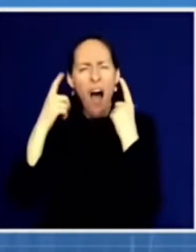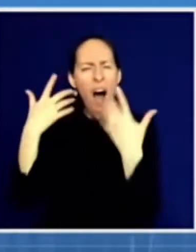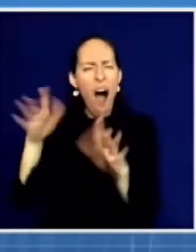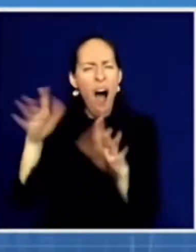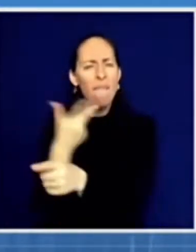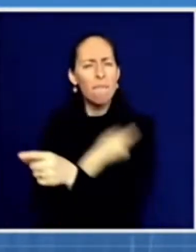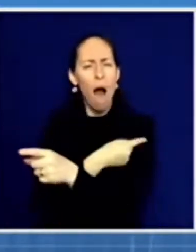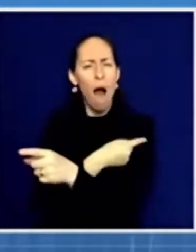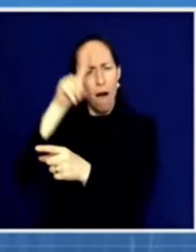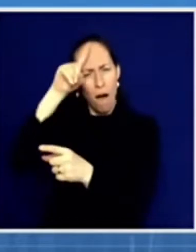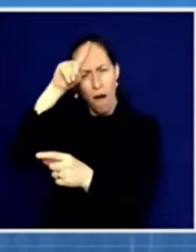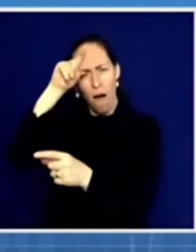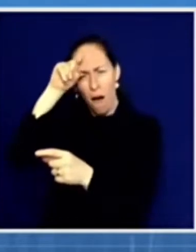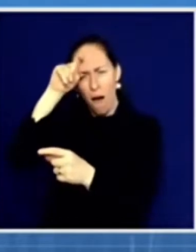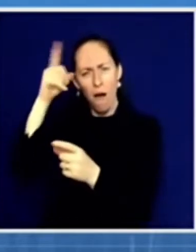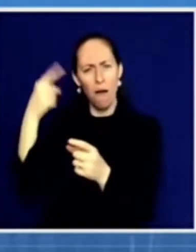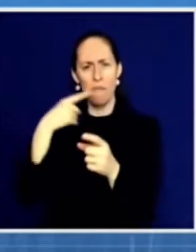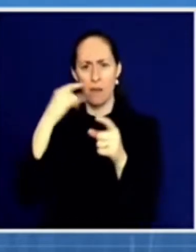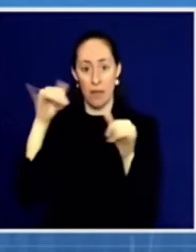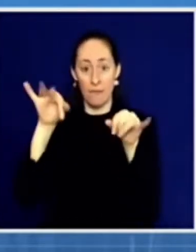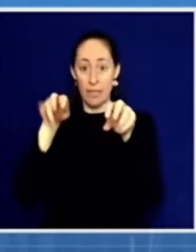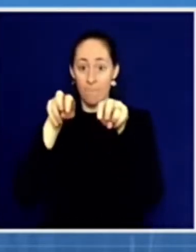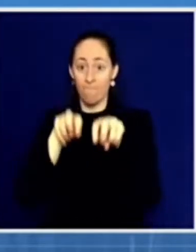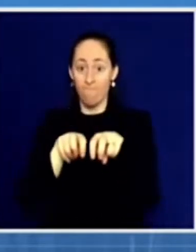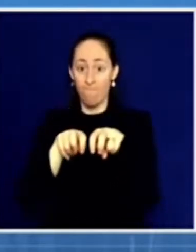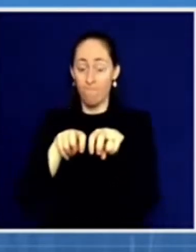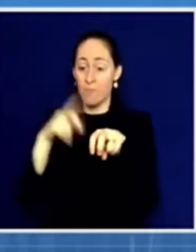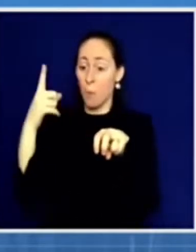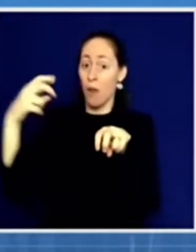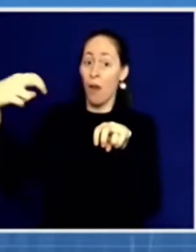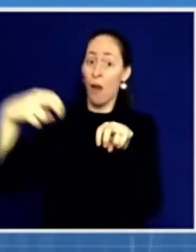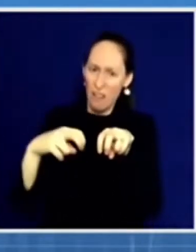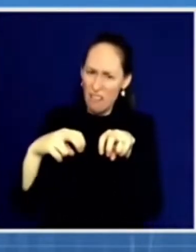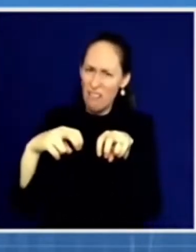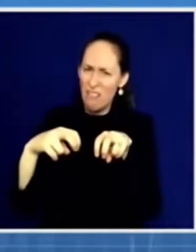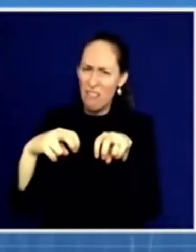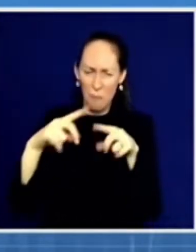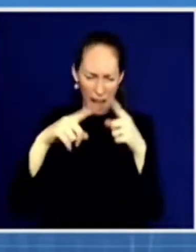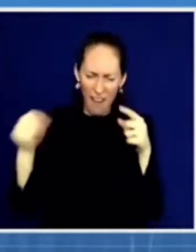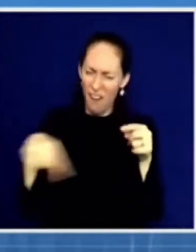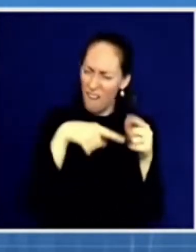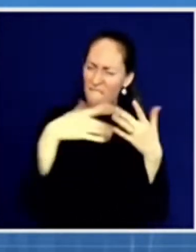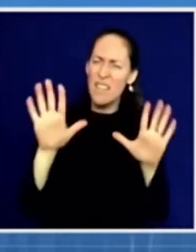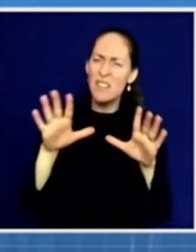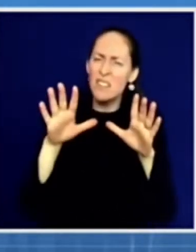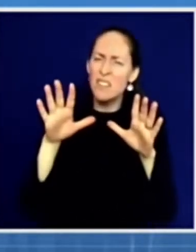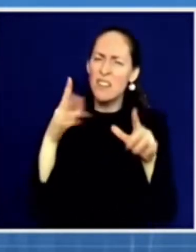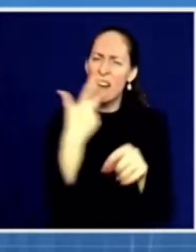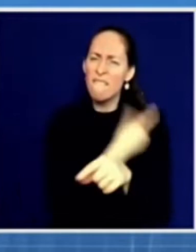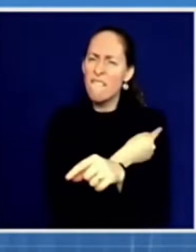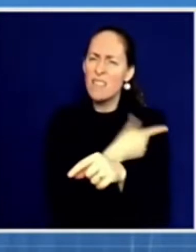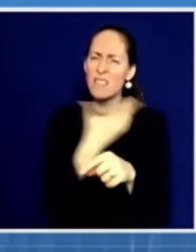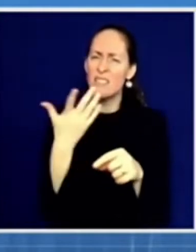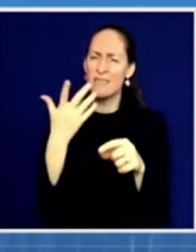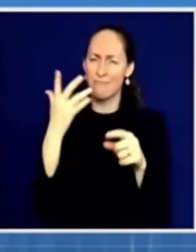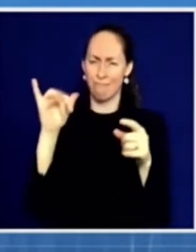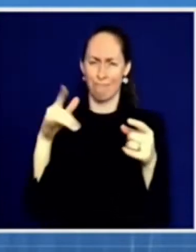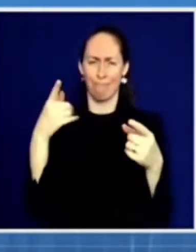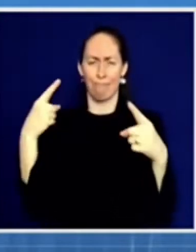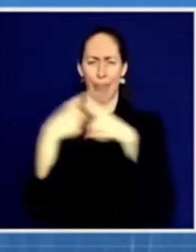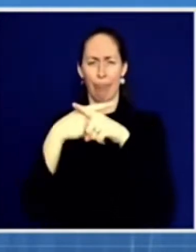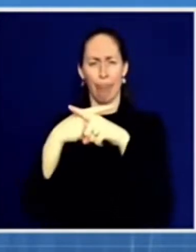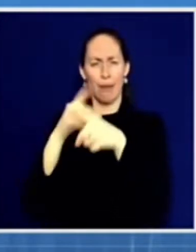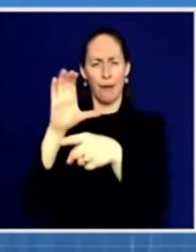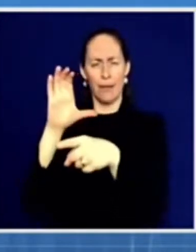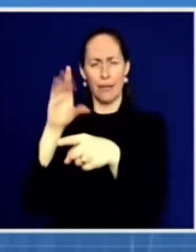mask if he was sitting close to someone indoors, even if they're both vaccinated, which goes against CDC guidance. And so given that the president focused on